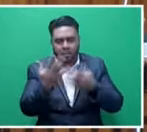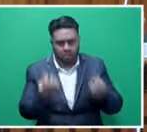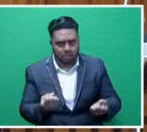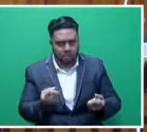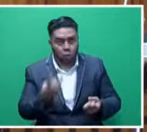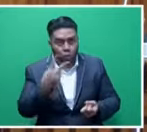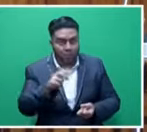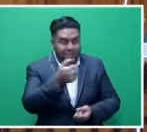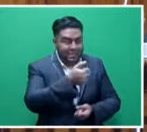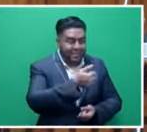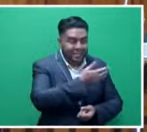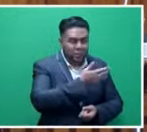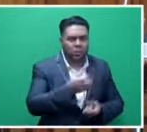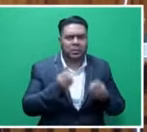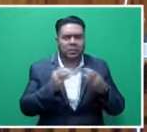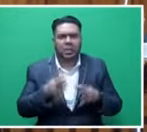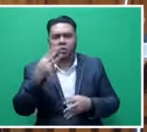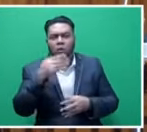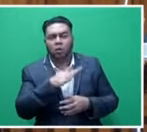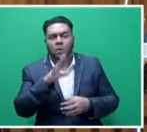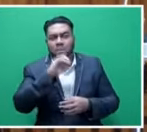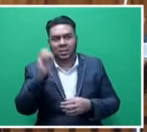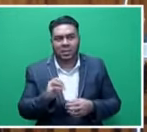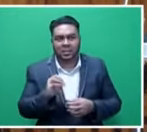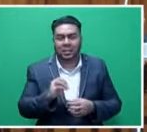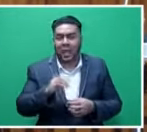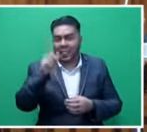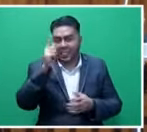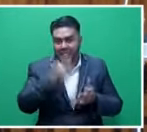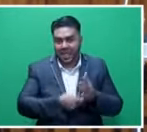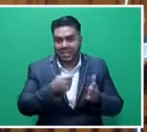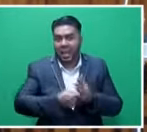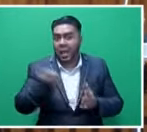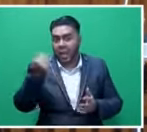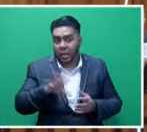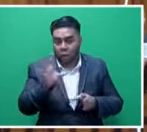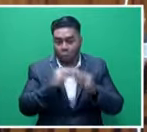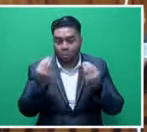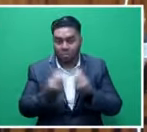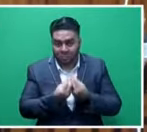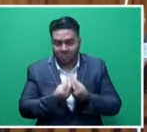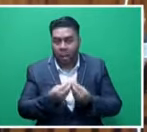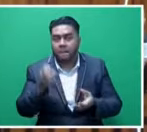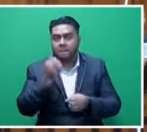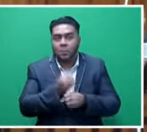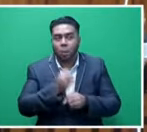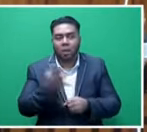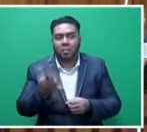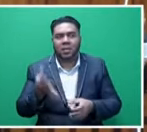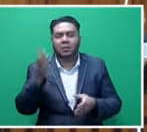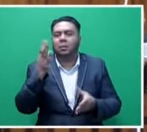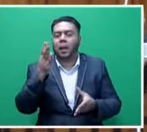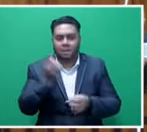2016, we started a 300% tax deduction for any organization or employer that employs a